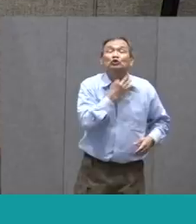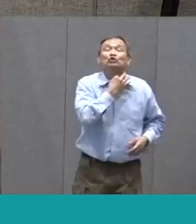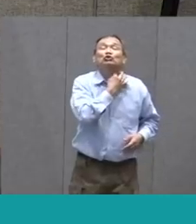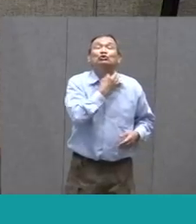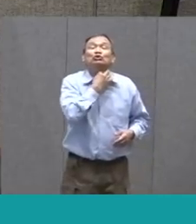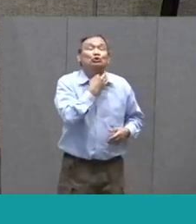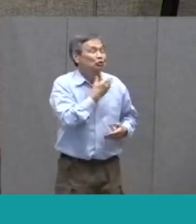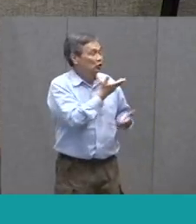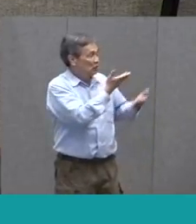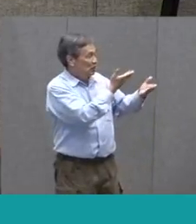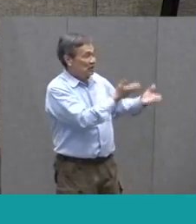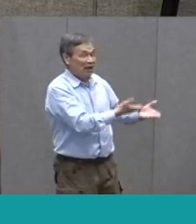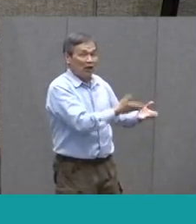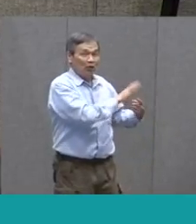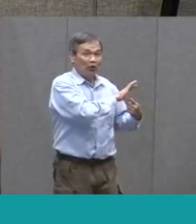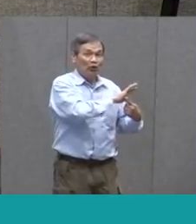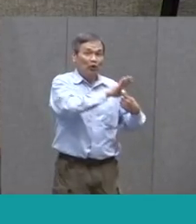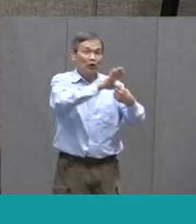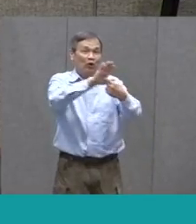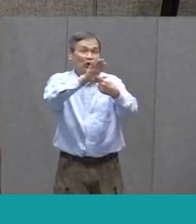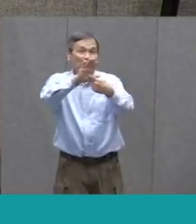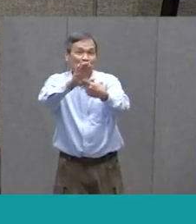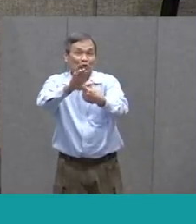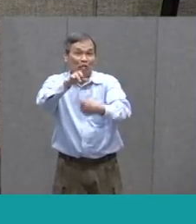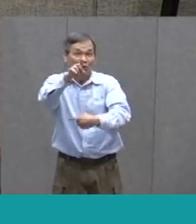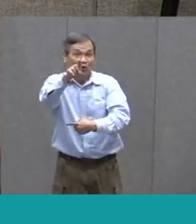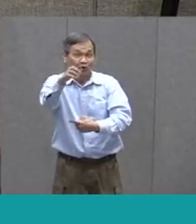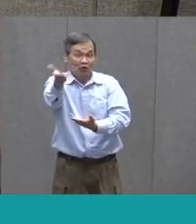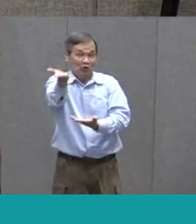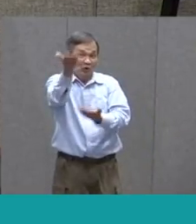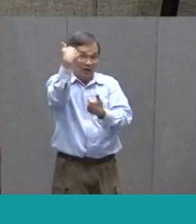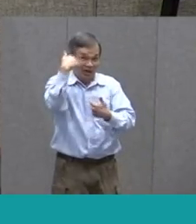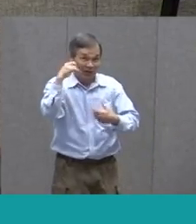to show you when you are there.